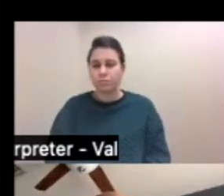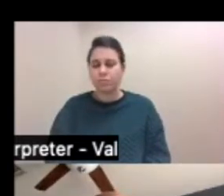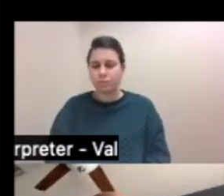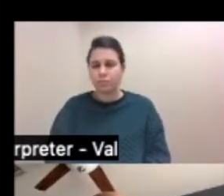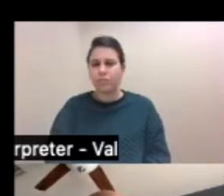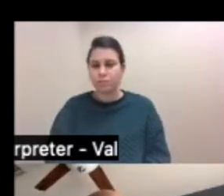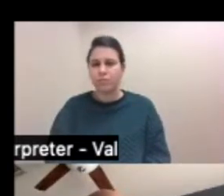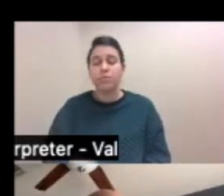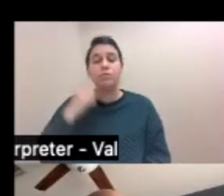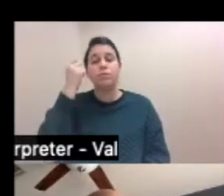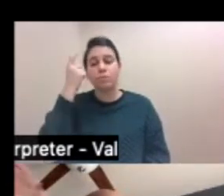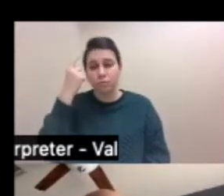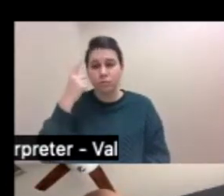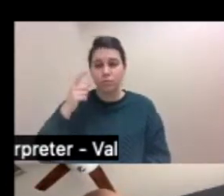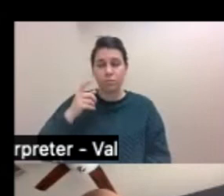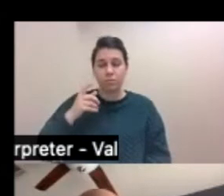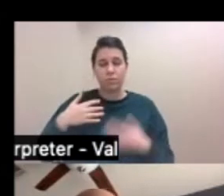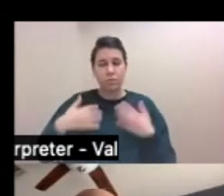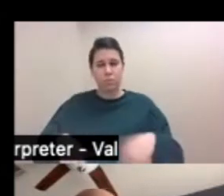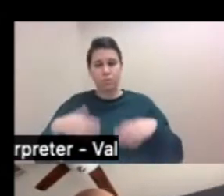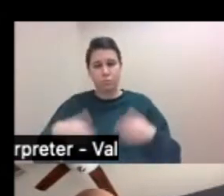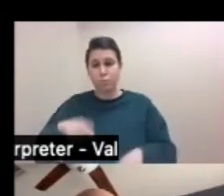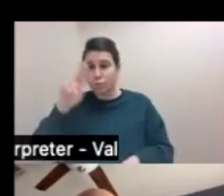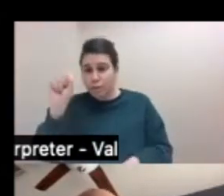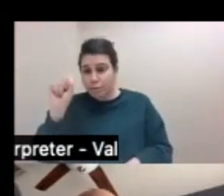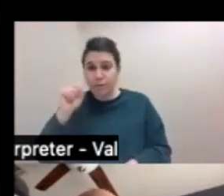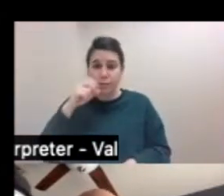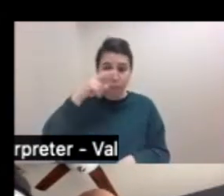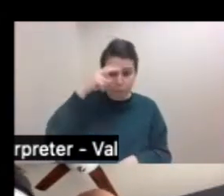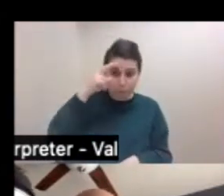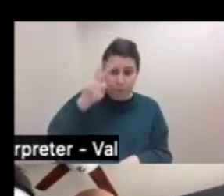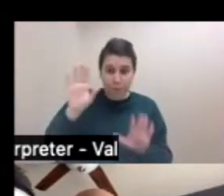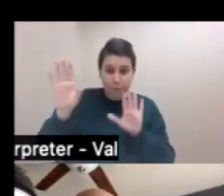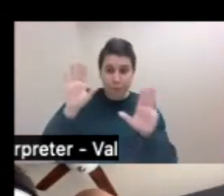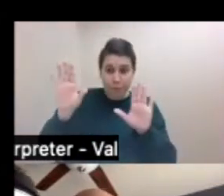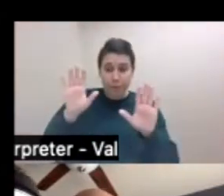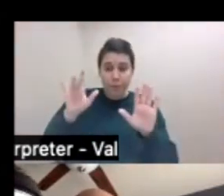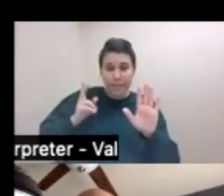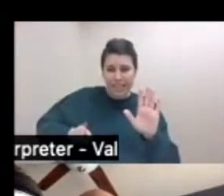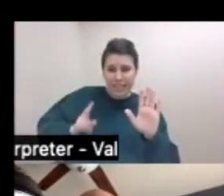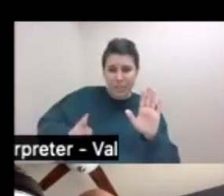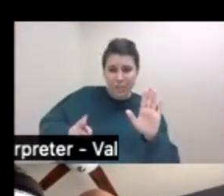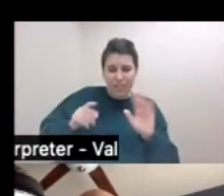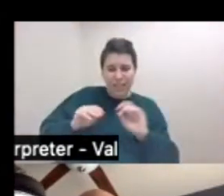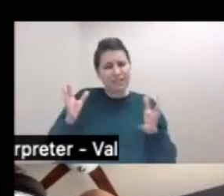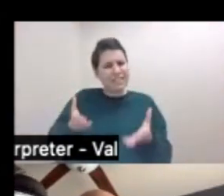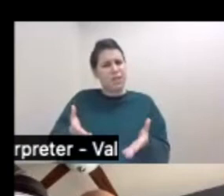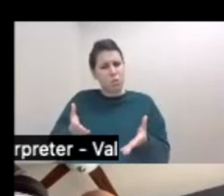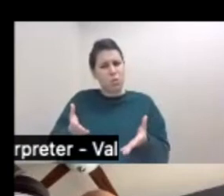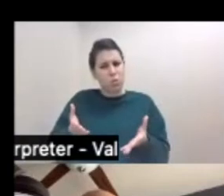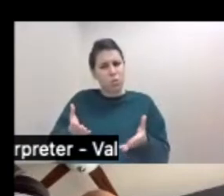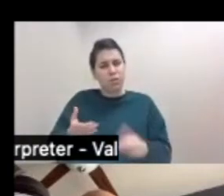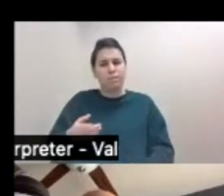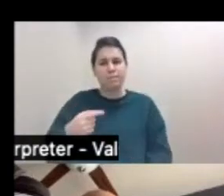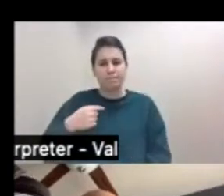the tumultuous history between the United States and Mexico, I was not fond of the idea of culture